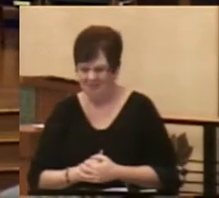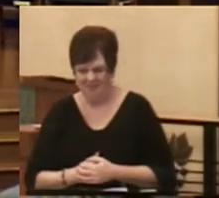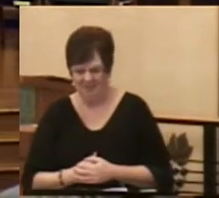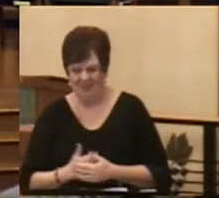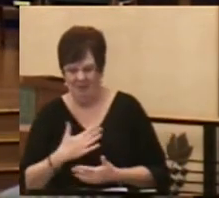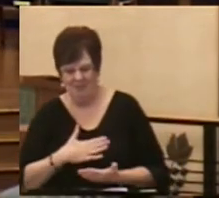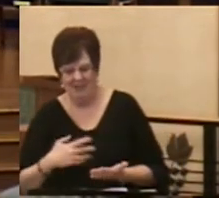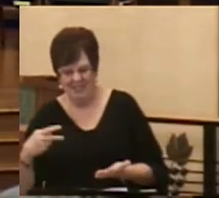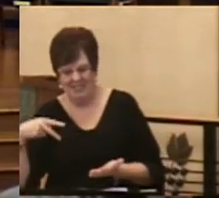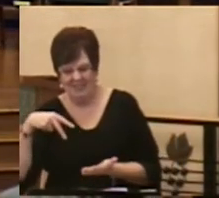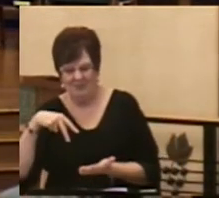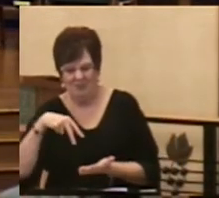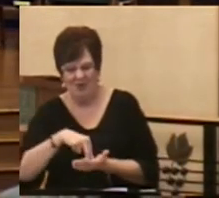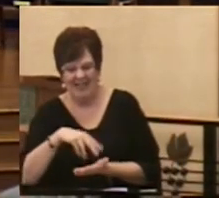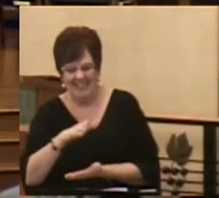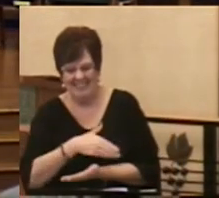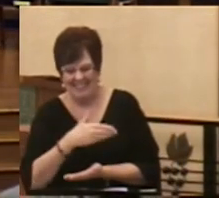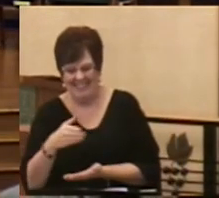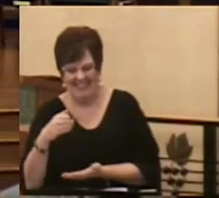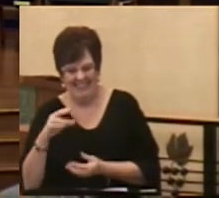Please rise and sing hymn number 504.